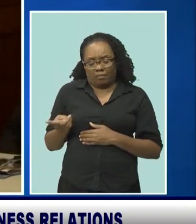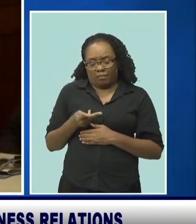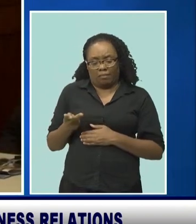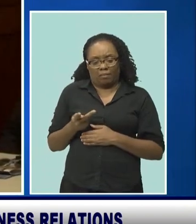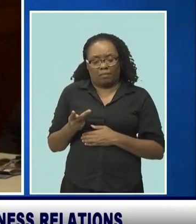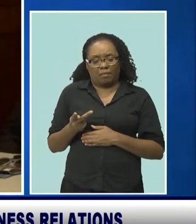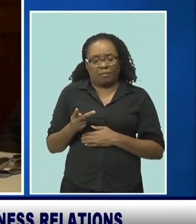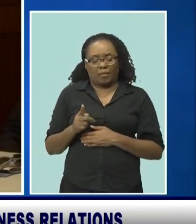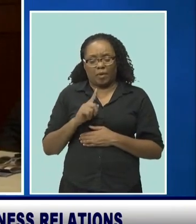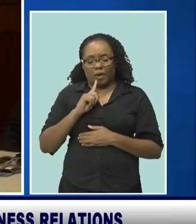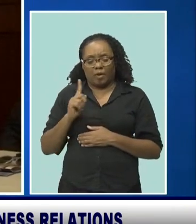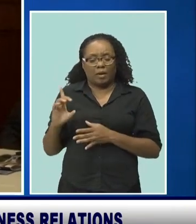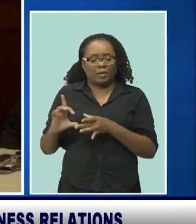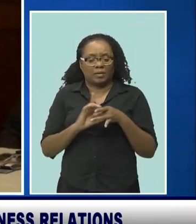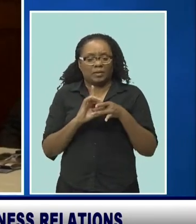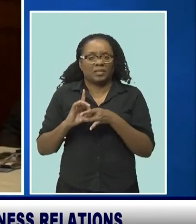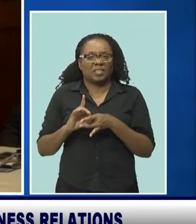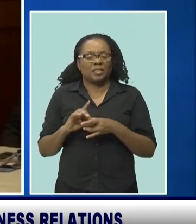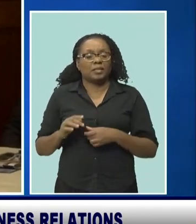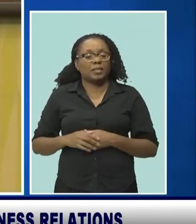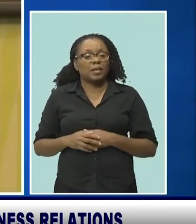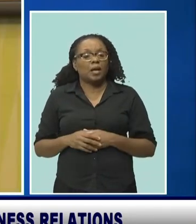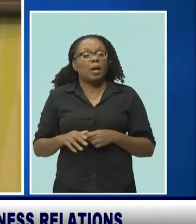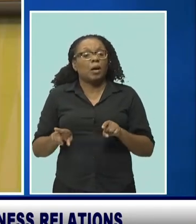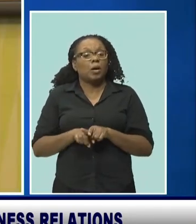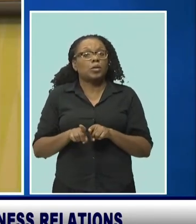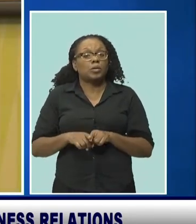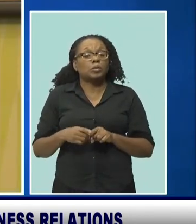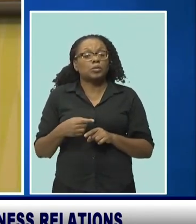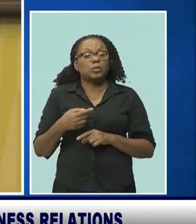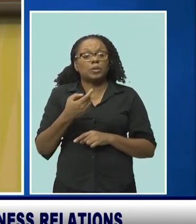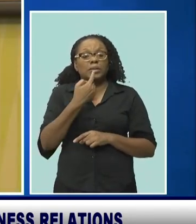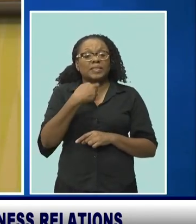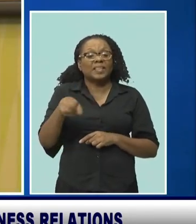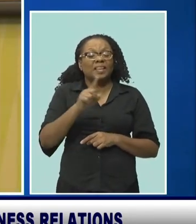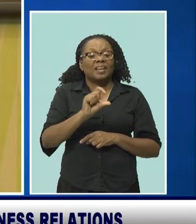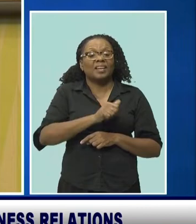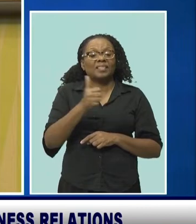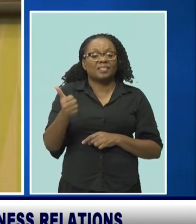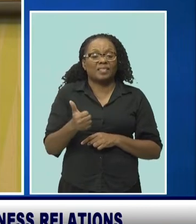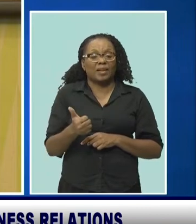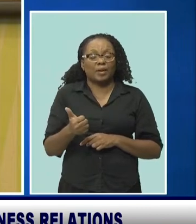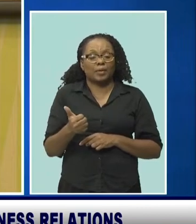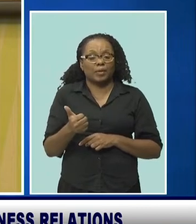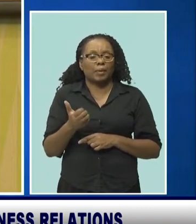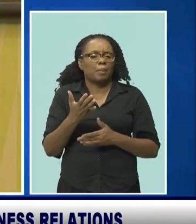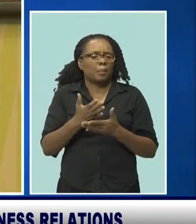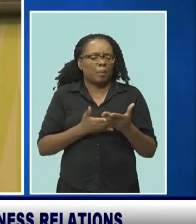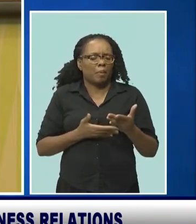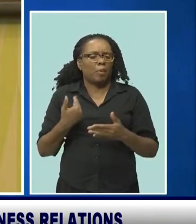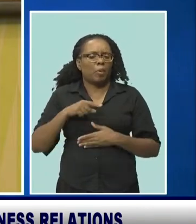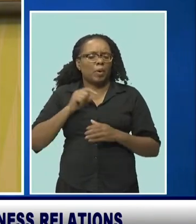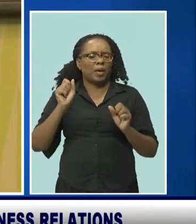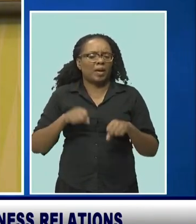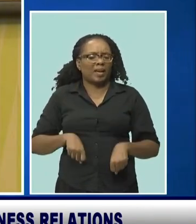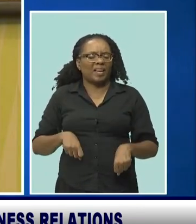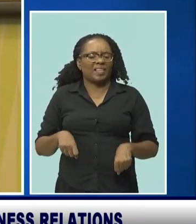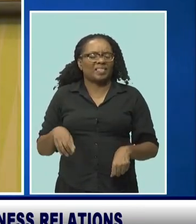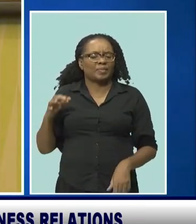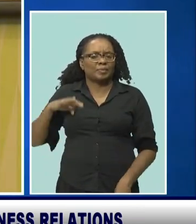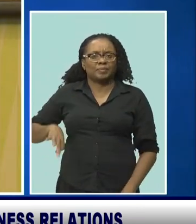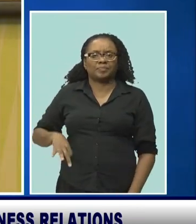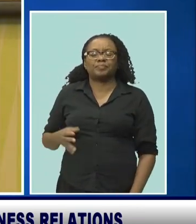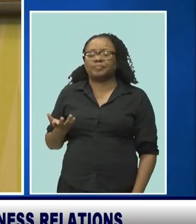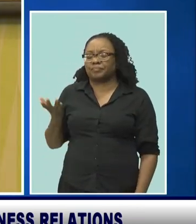identified another key area of potential cooperation. We have the obvious need, and you folks have the obvious